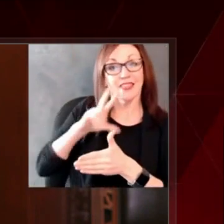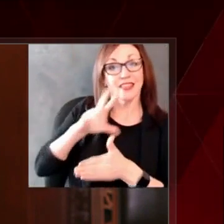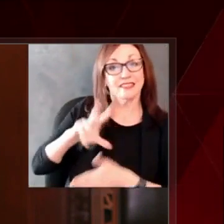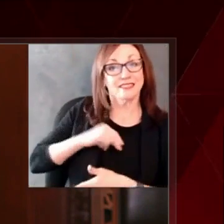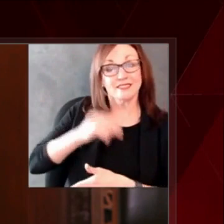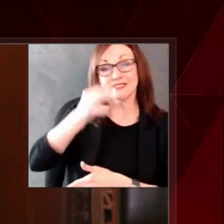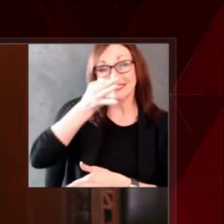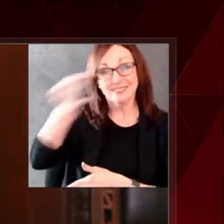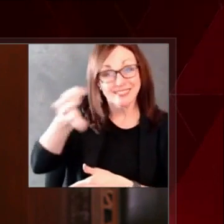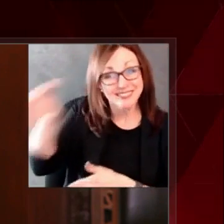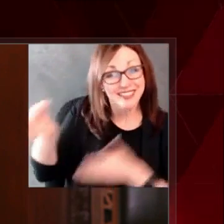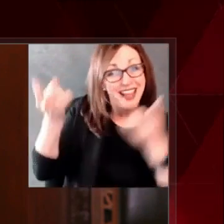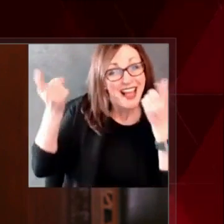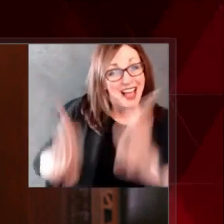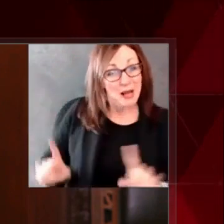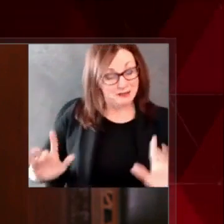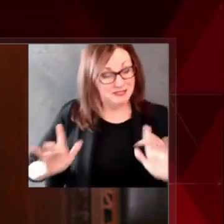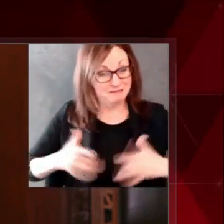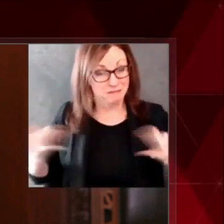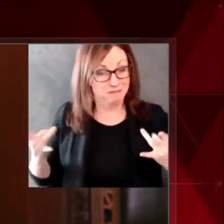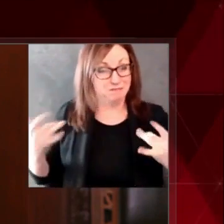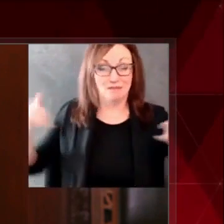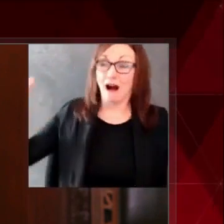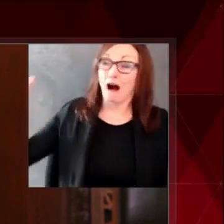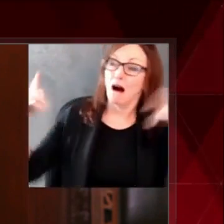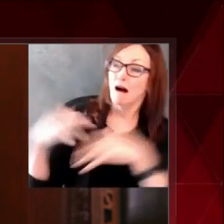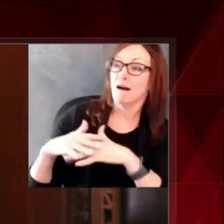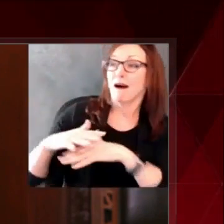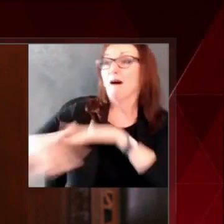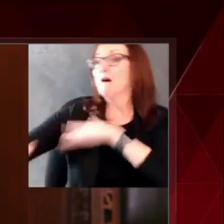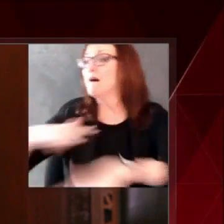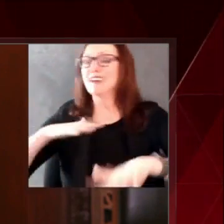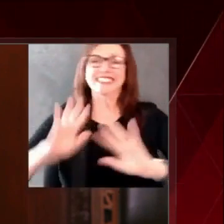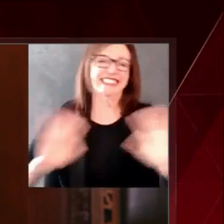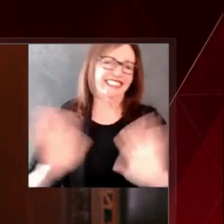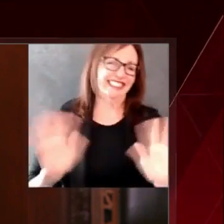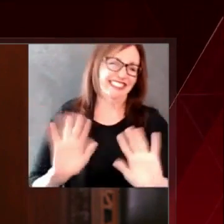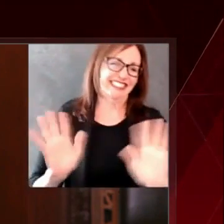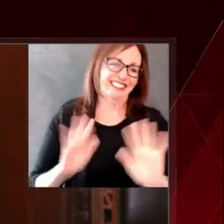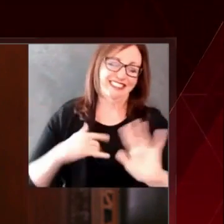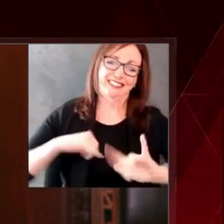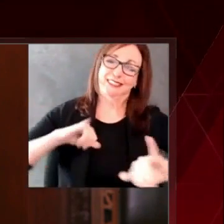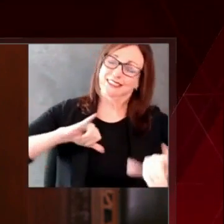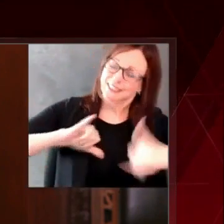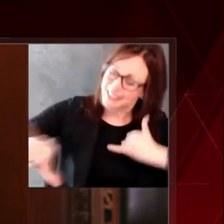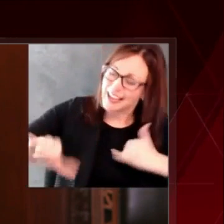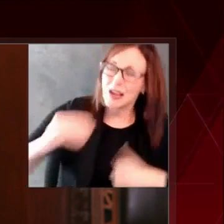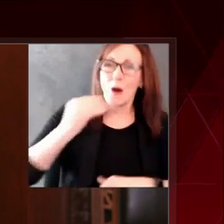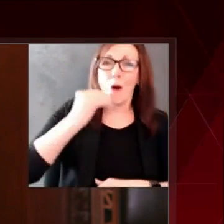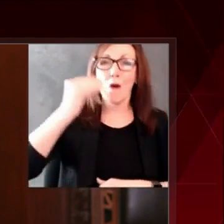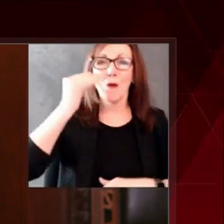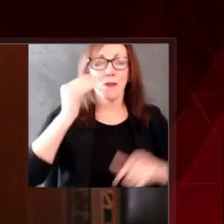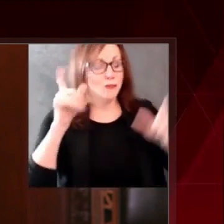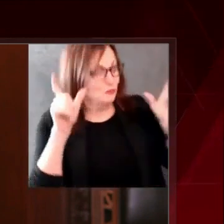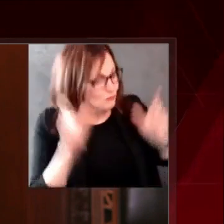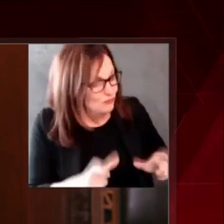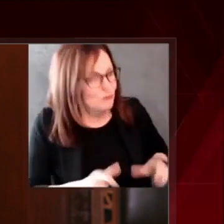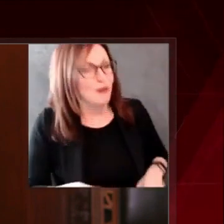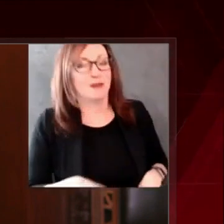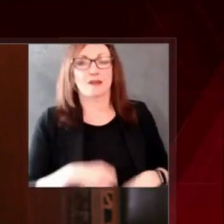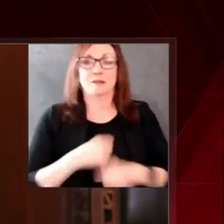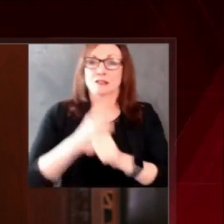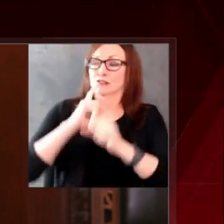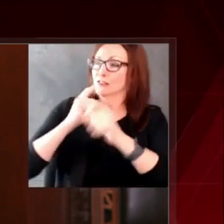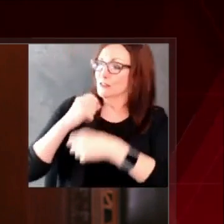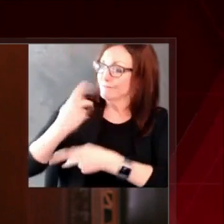folks you don't live with. Getting tested is an important part of our efforts to box in the virus, but it isn't a pass to attend